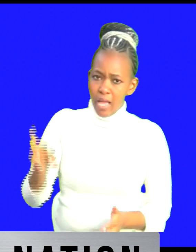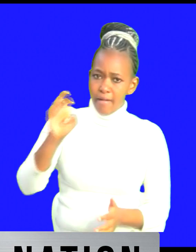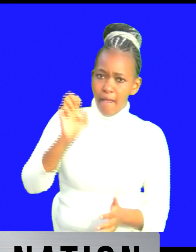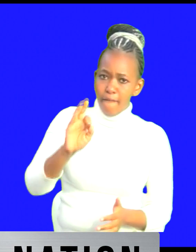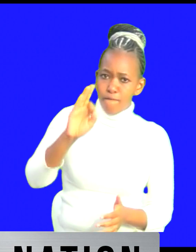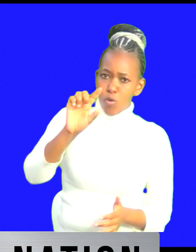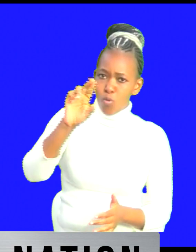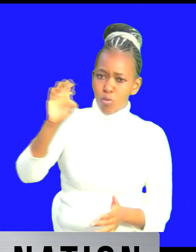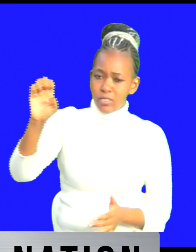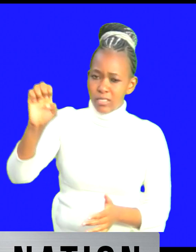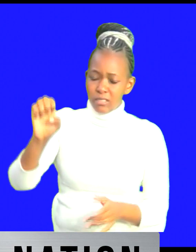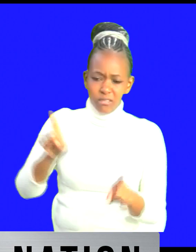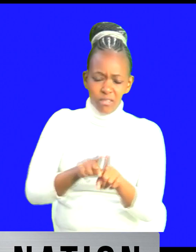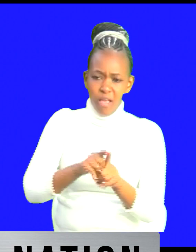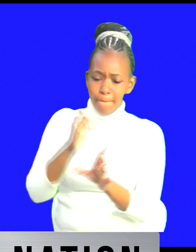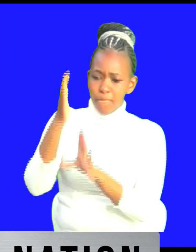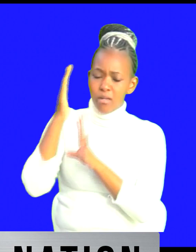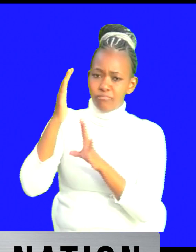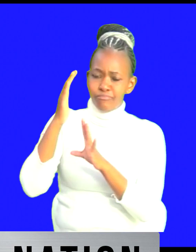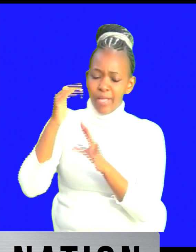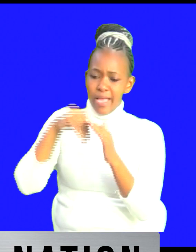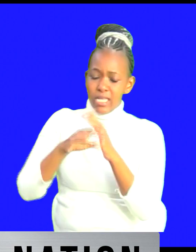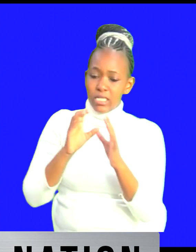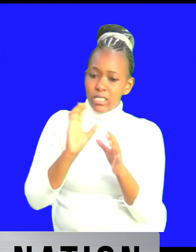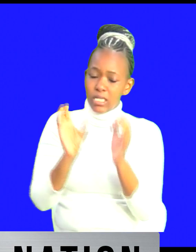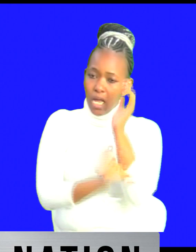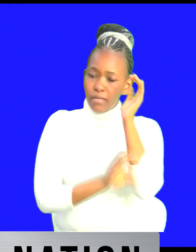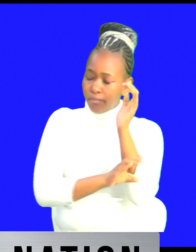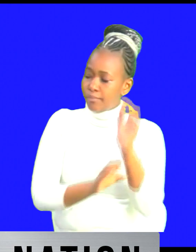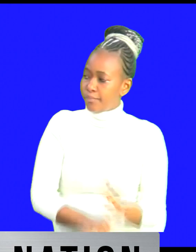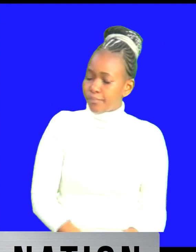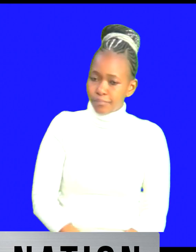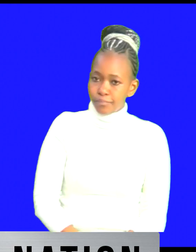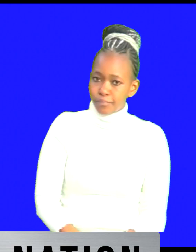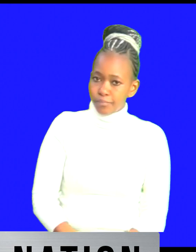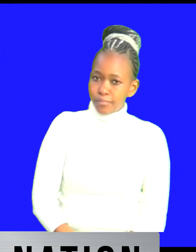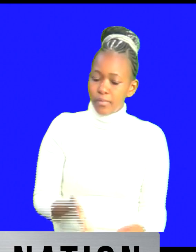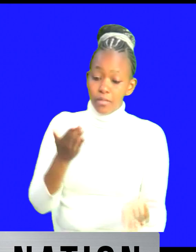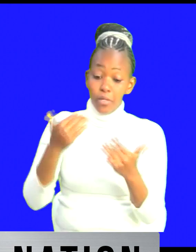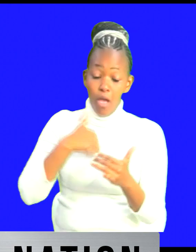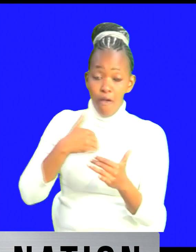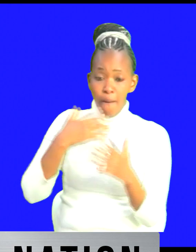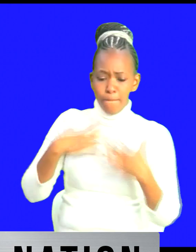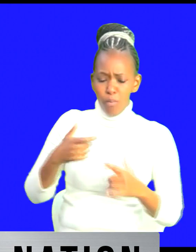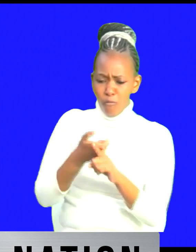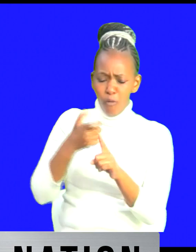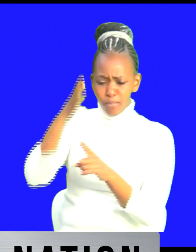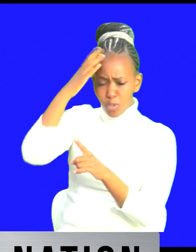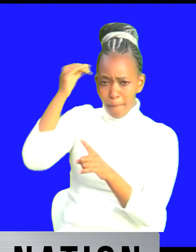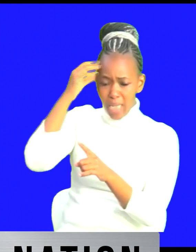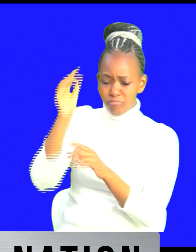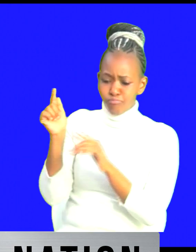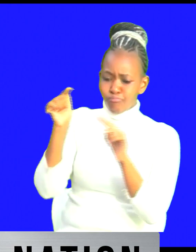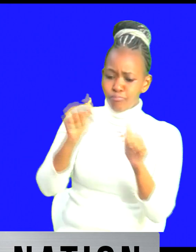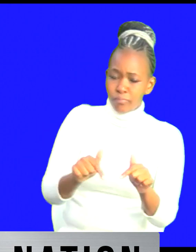bring about also insecurity in our country for example we could be having people coming from somali yeah